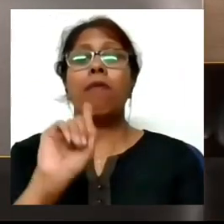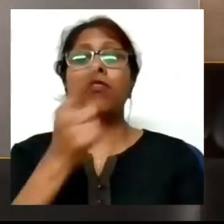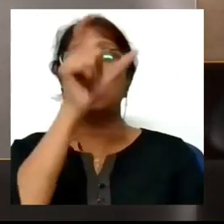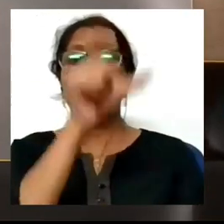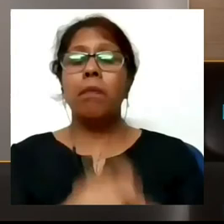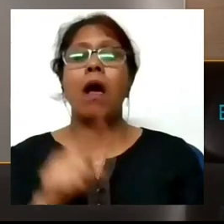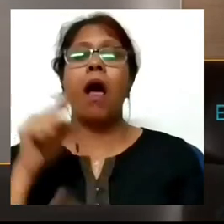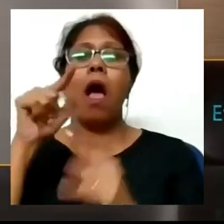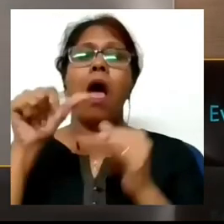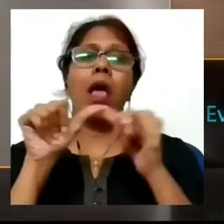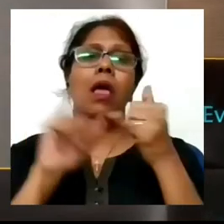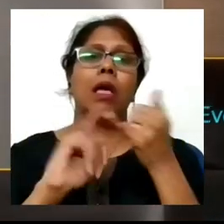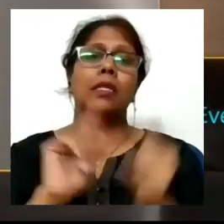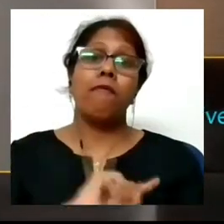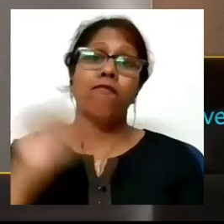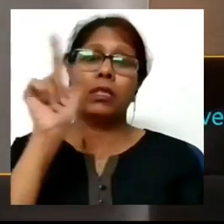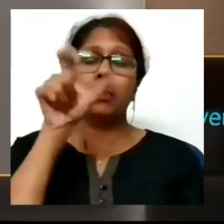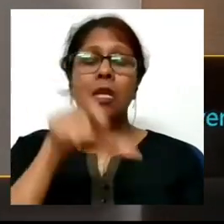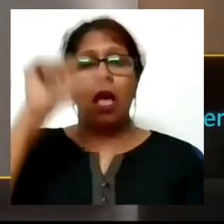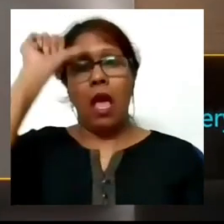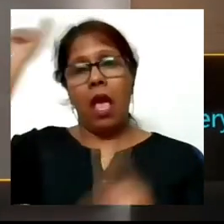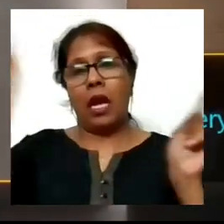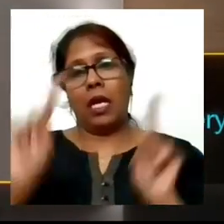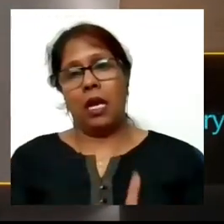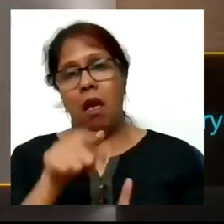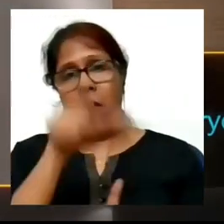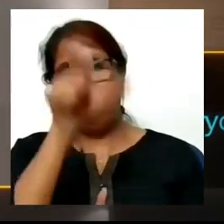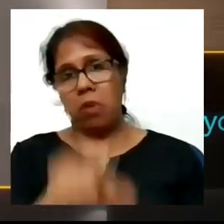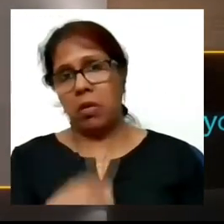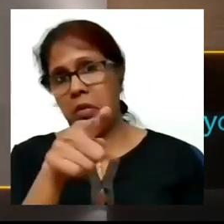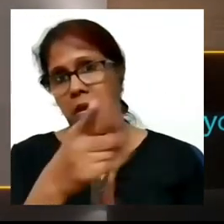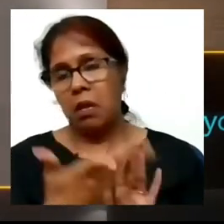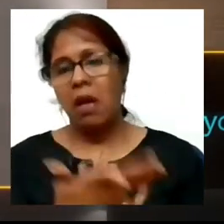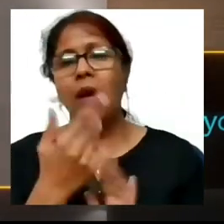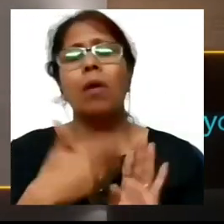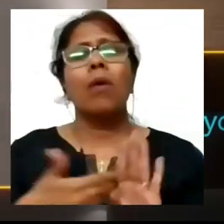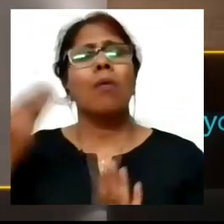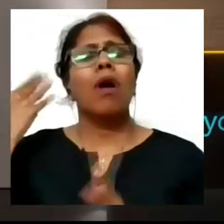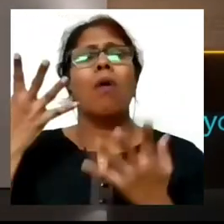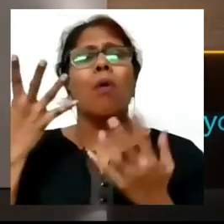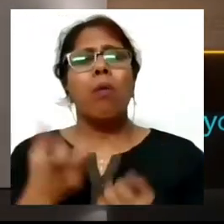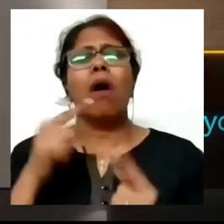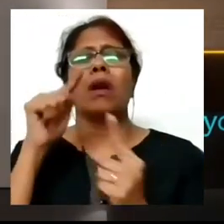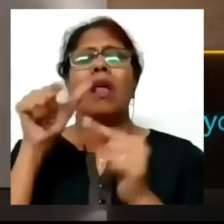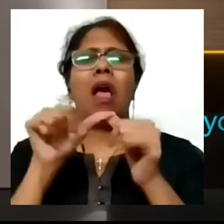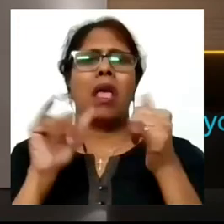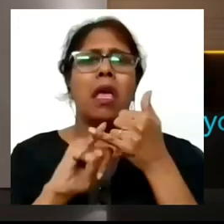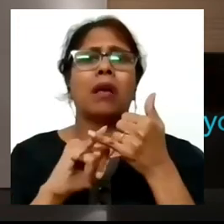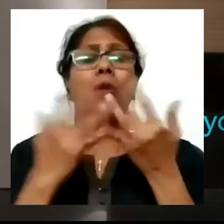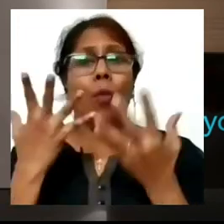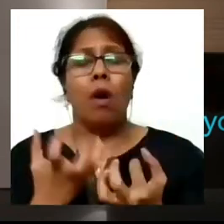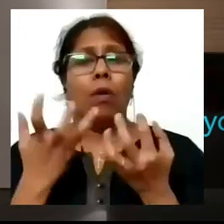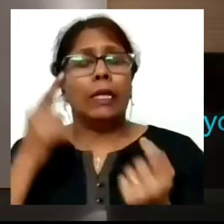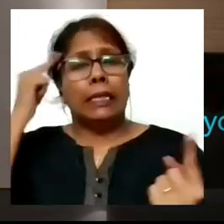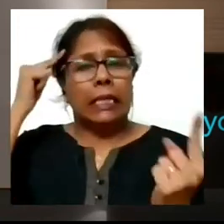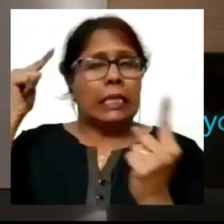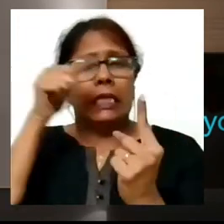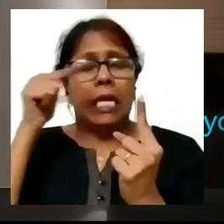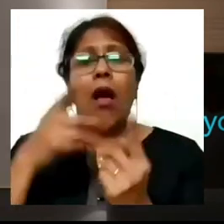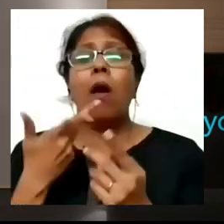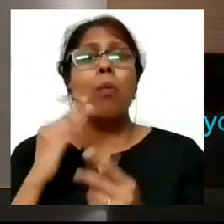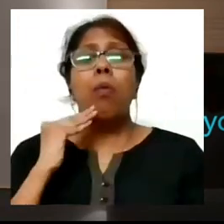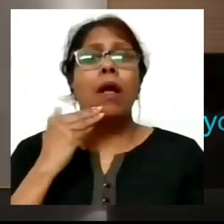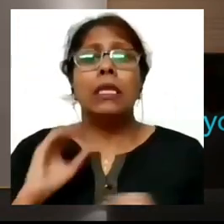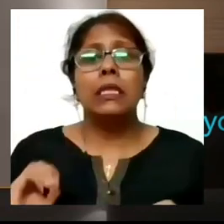civil services examination of India. I wanted to become a civil servant right when I was three or four in third or fourth class